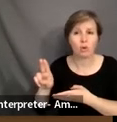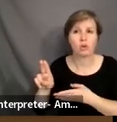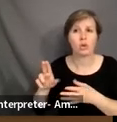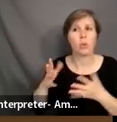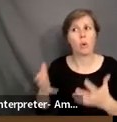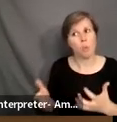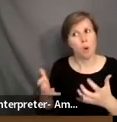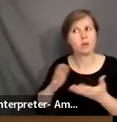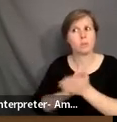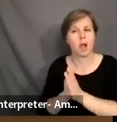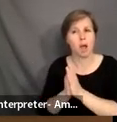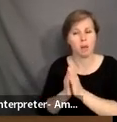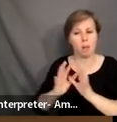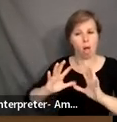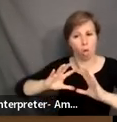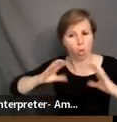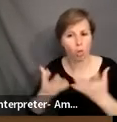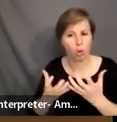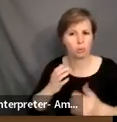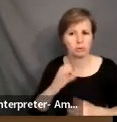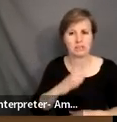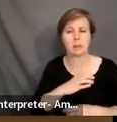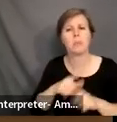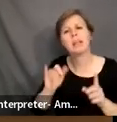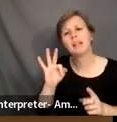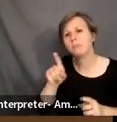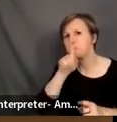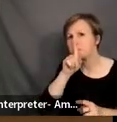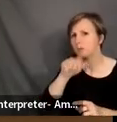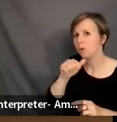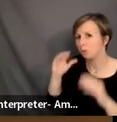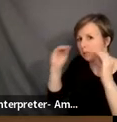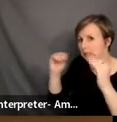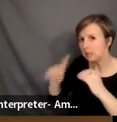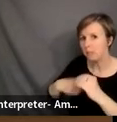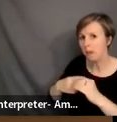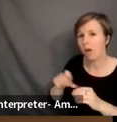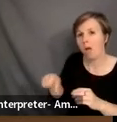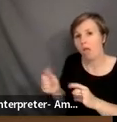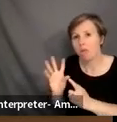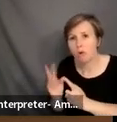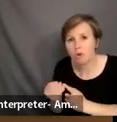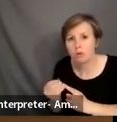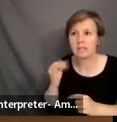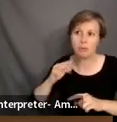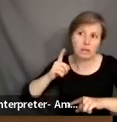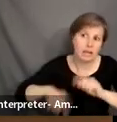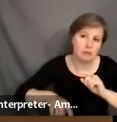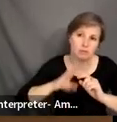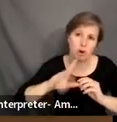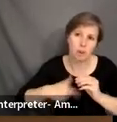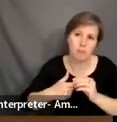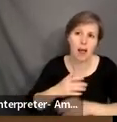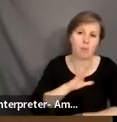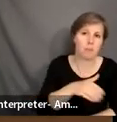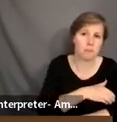citizens. If we are not teaching them about other people's culture. If we cannot talk about these issues of power,